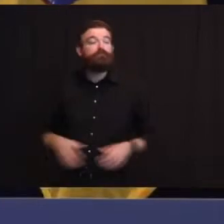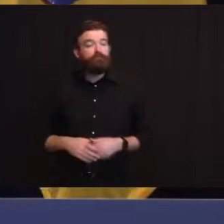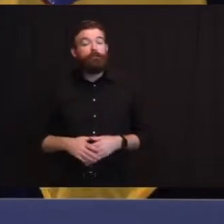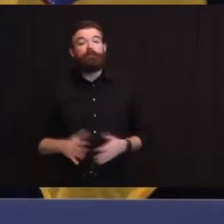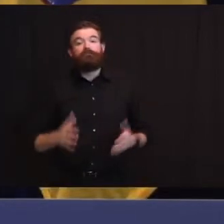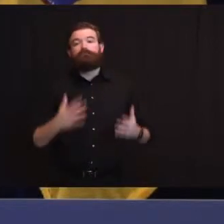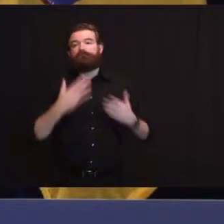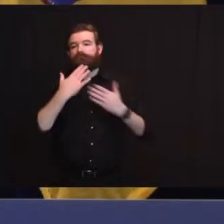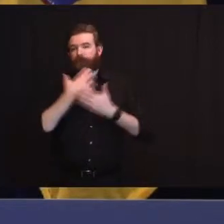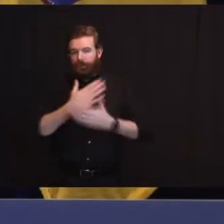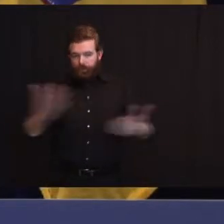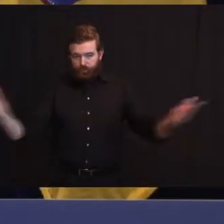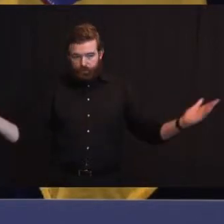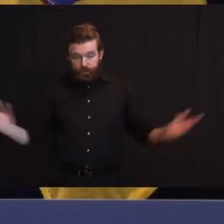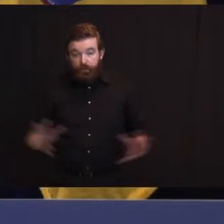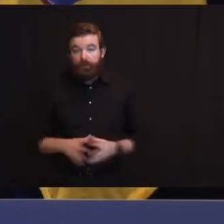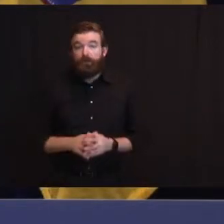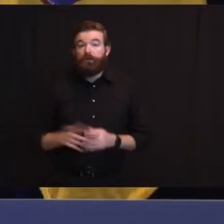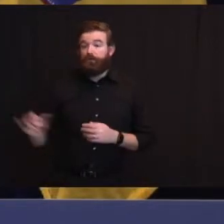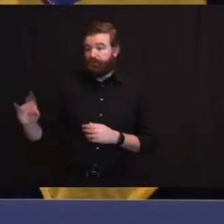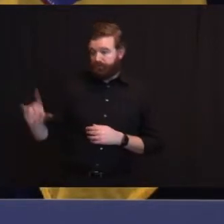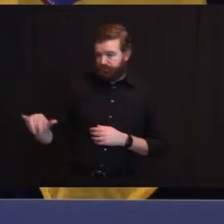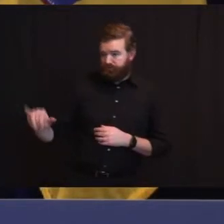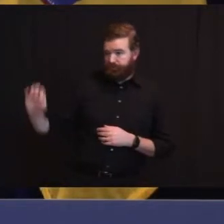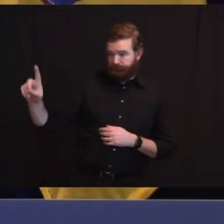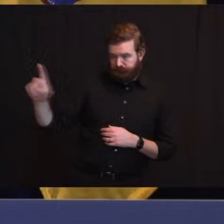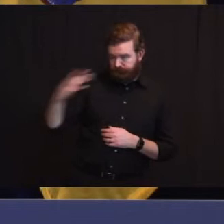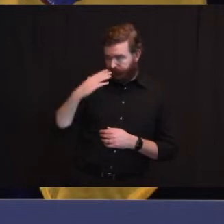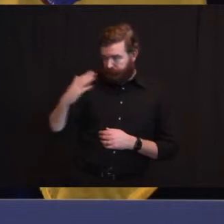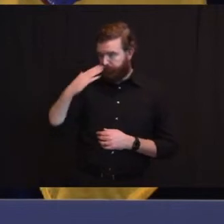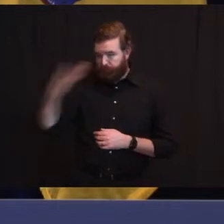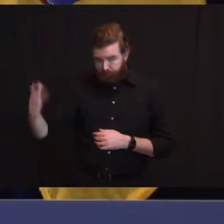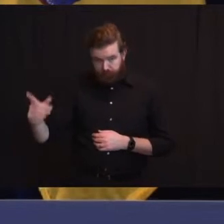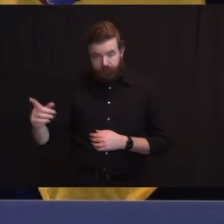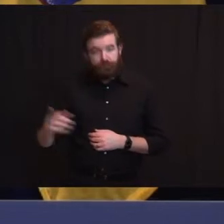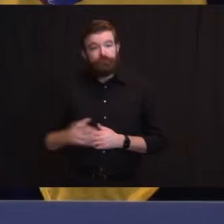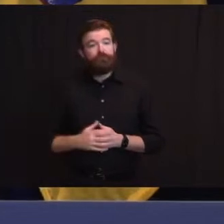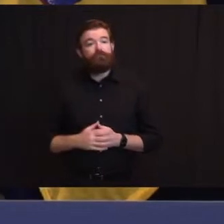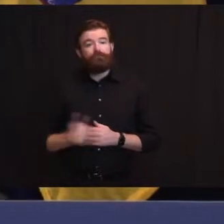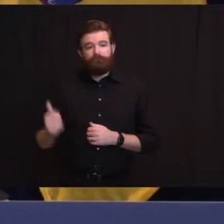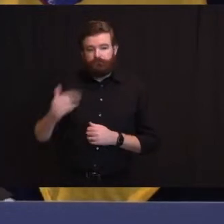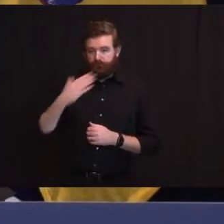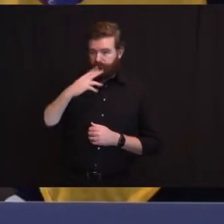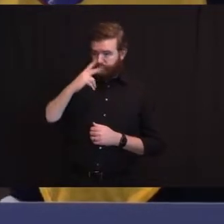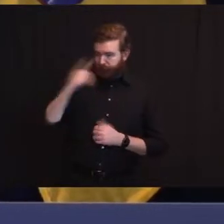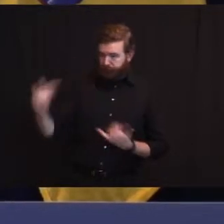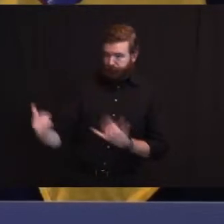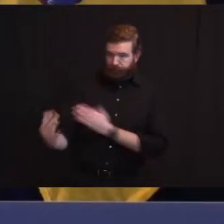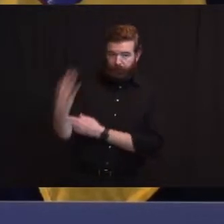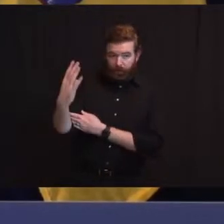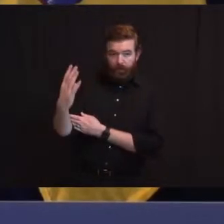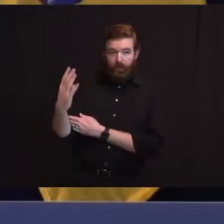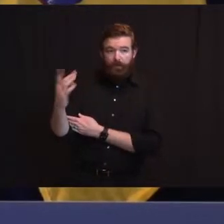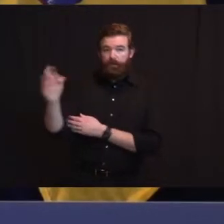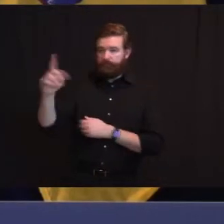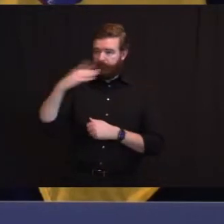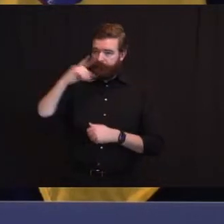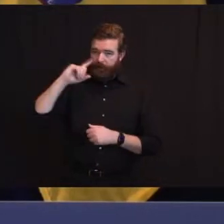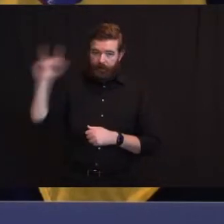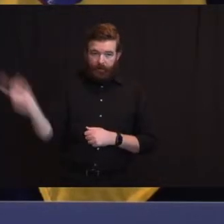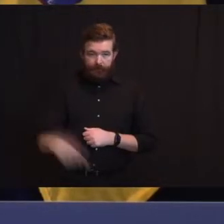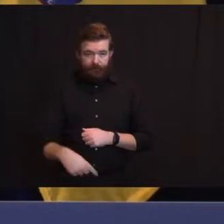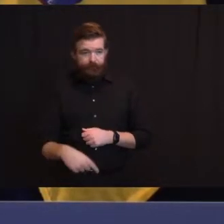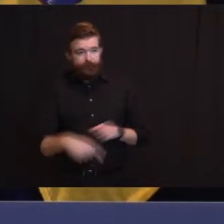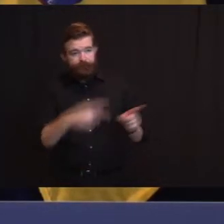Judy and Ed as always thank you Judy it was good starting the day and also being seeing you again Ed thank you for coming in Pat as always